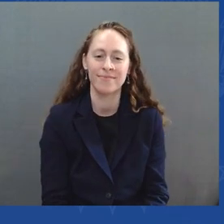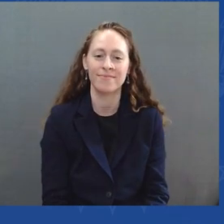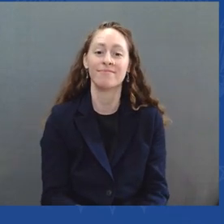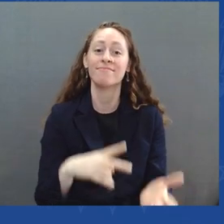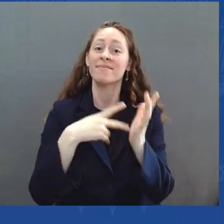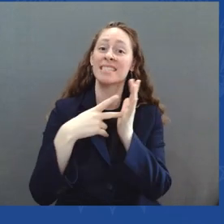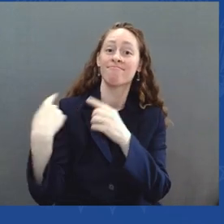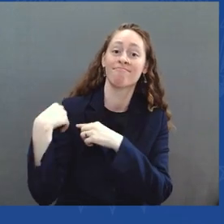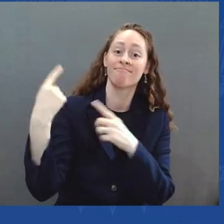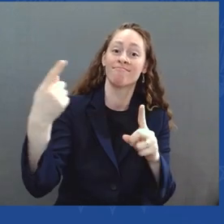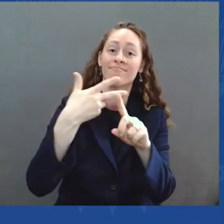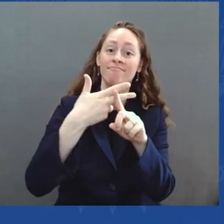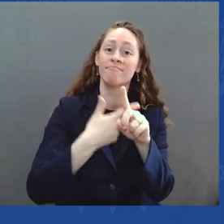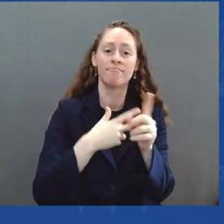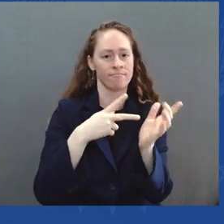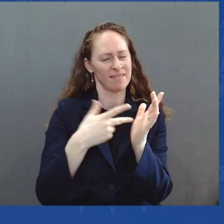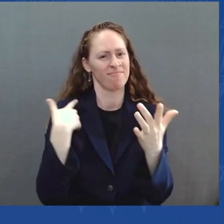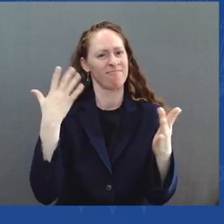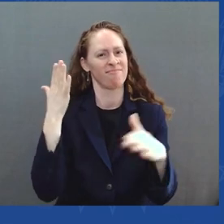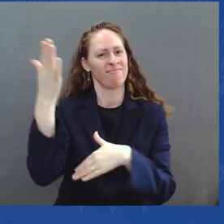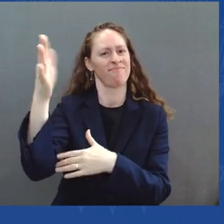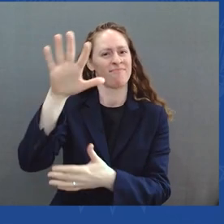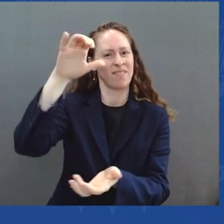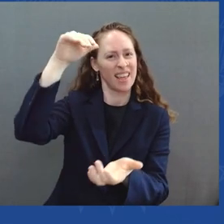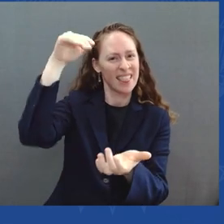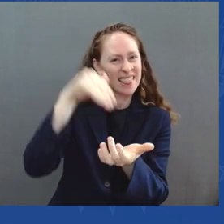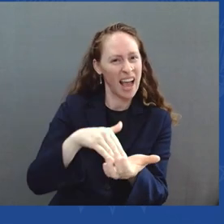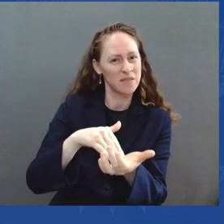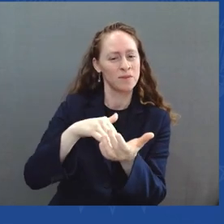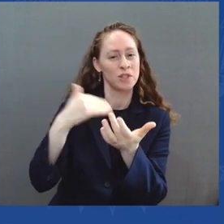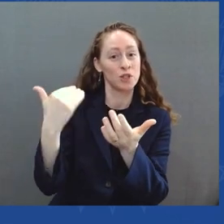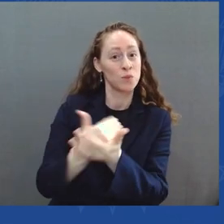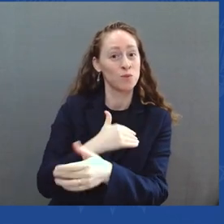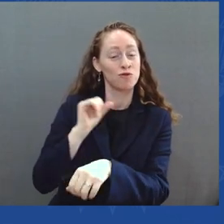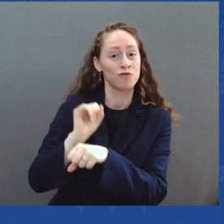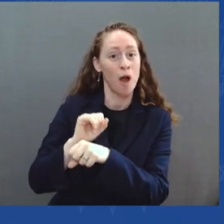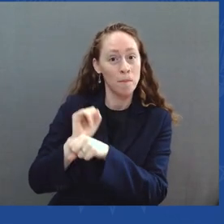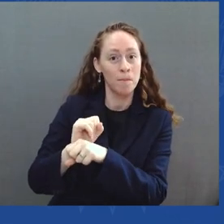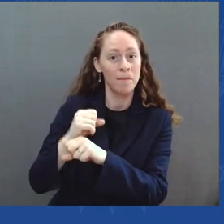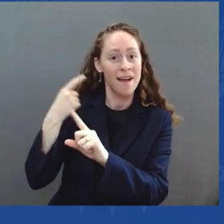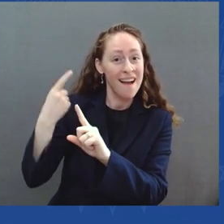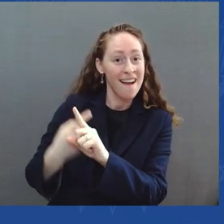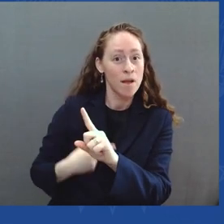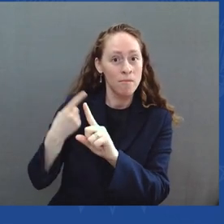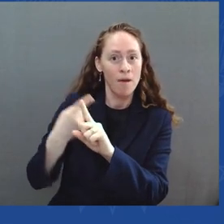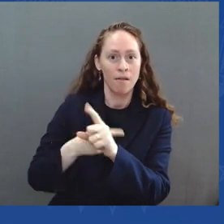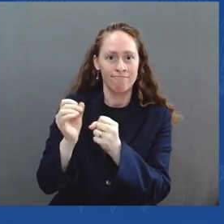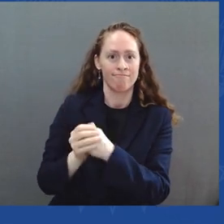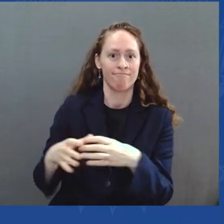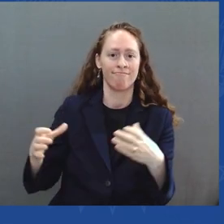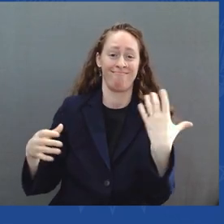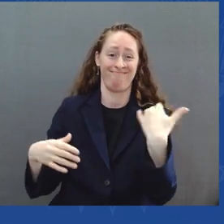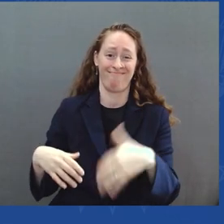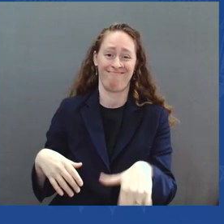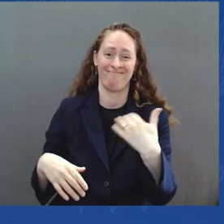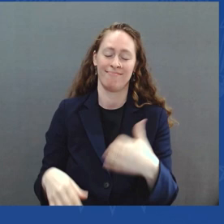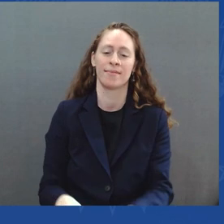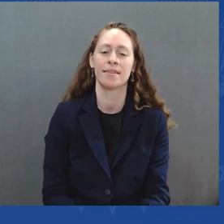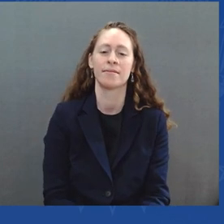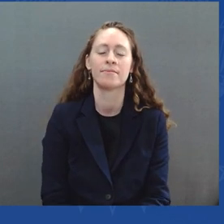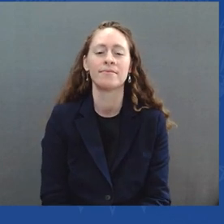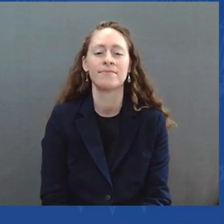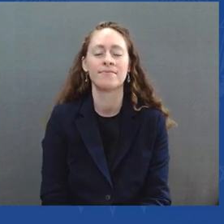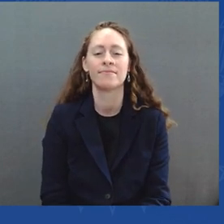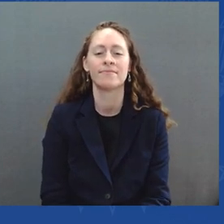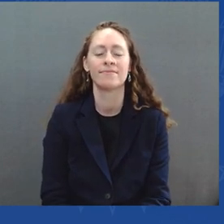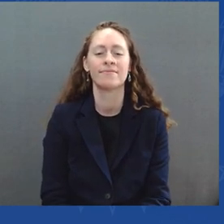,000 jobs a month. Over the course of my presidency, our recovery has now created 7.9 million